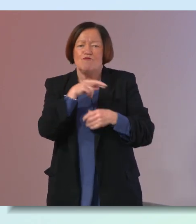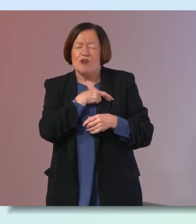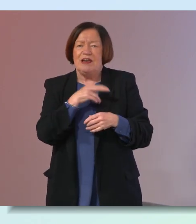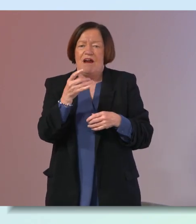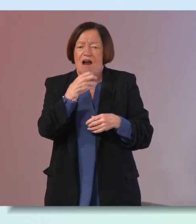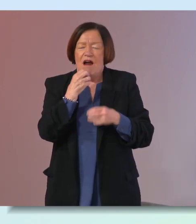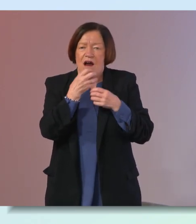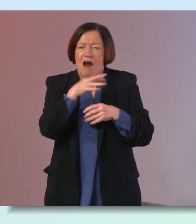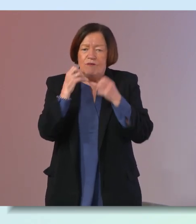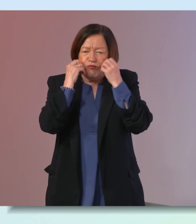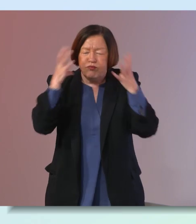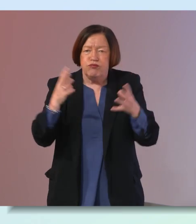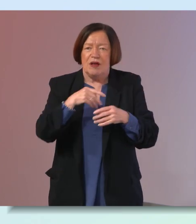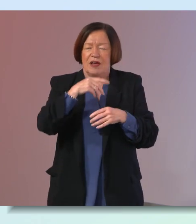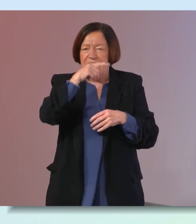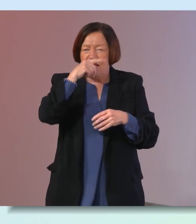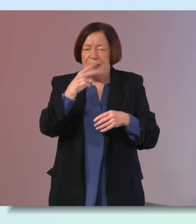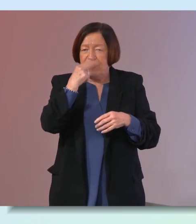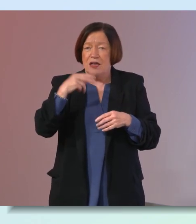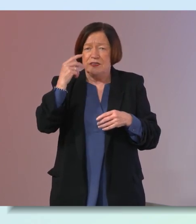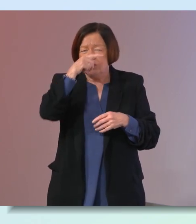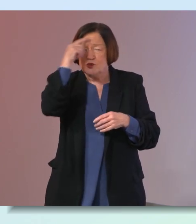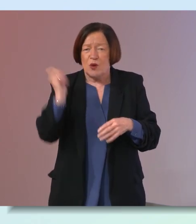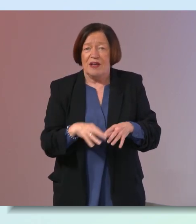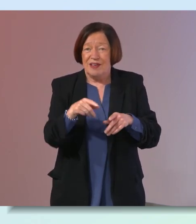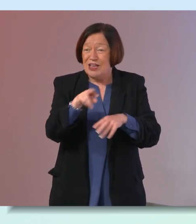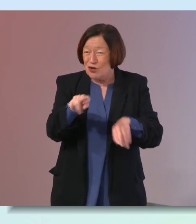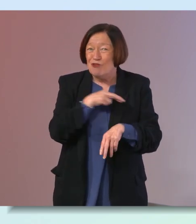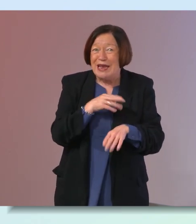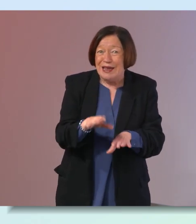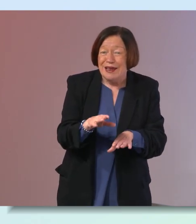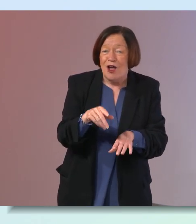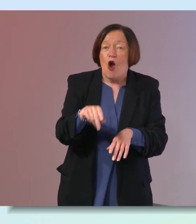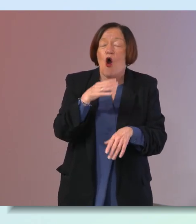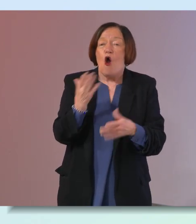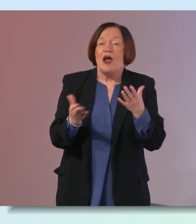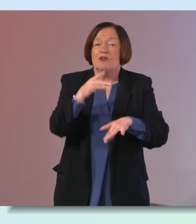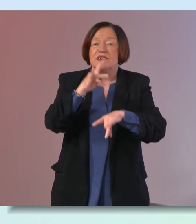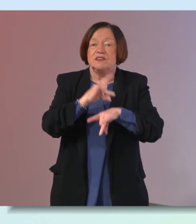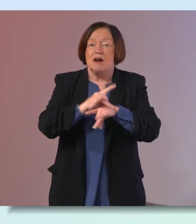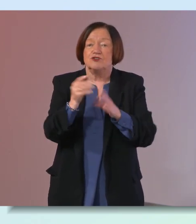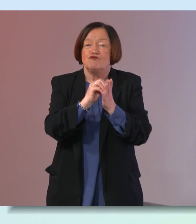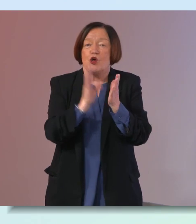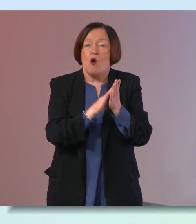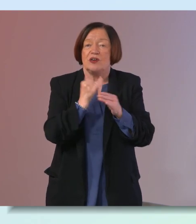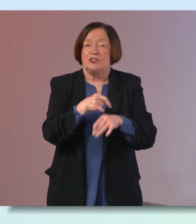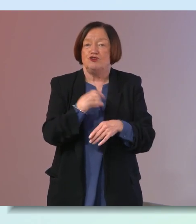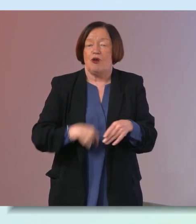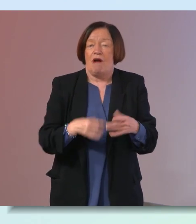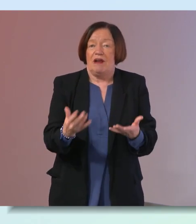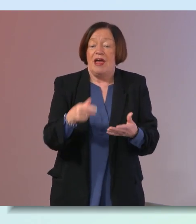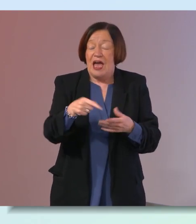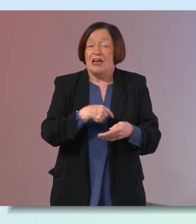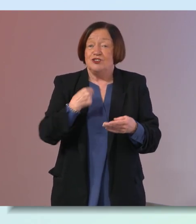hot flushes night sweats those kinds of things and she said is it really though um or is it the way the doctors recorded it in china and chinese